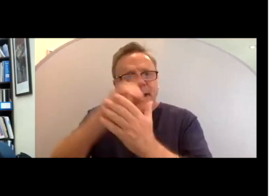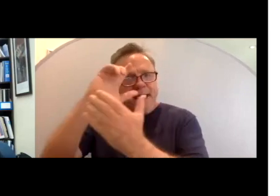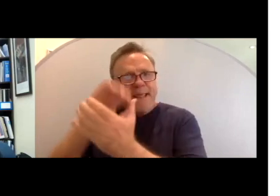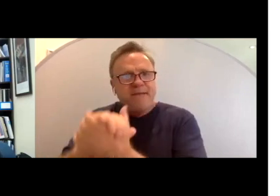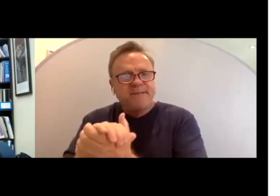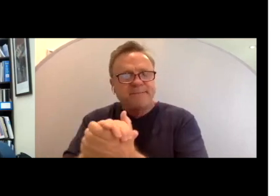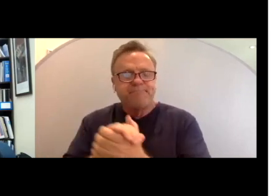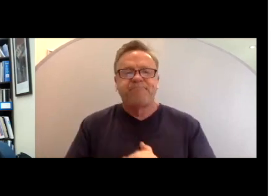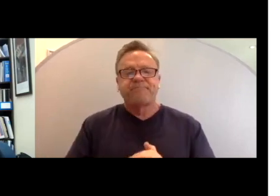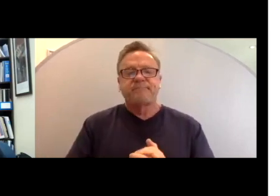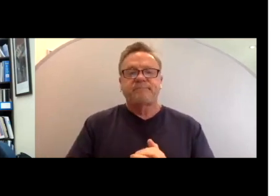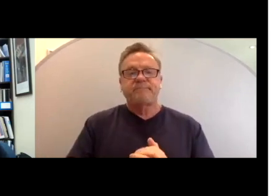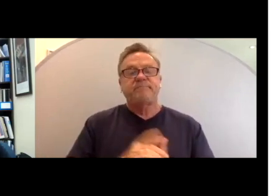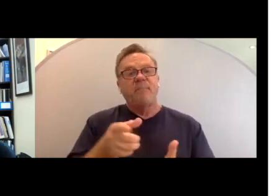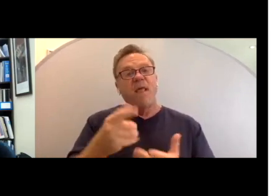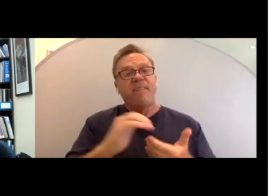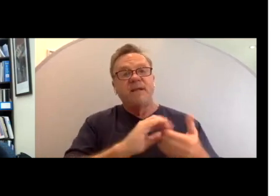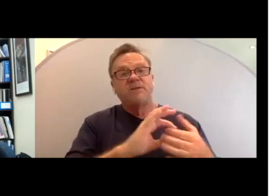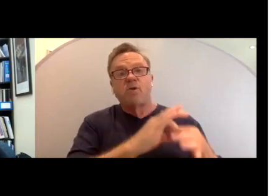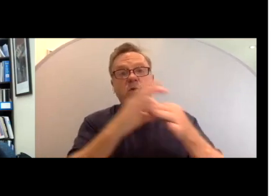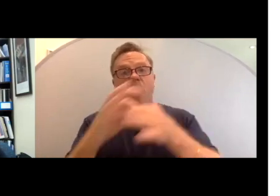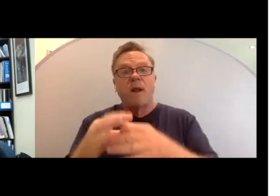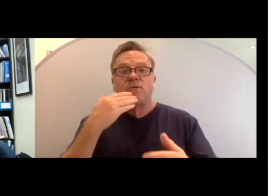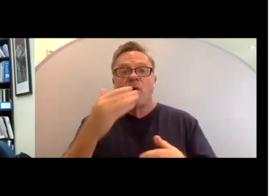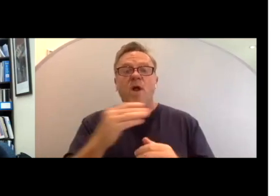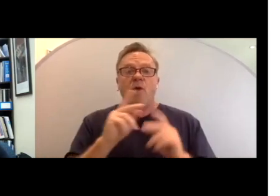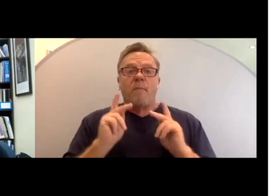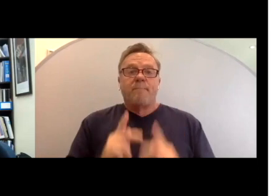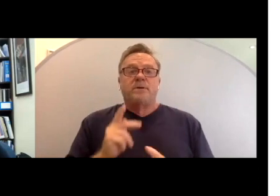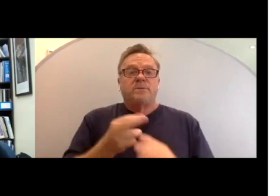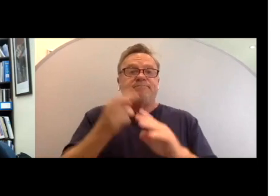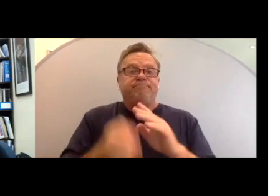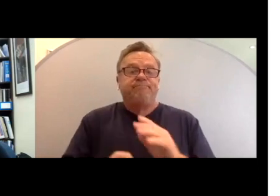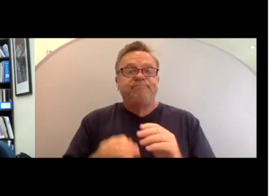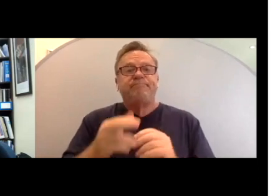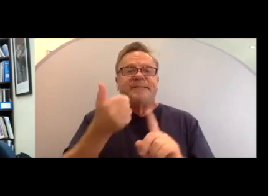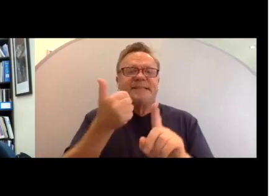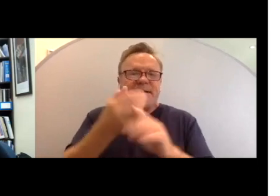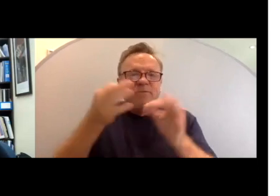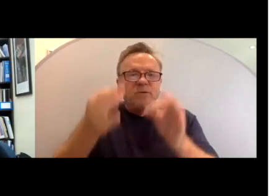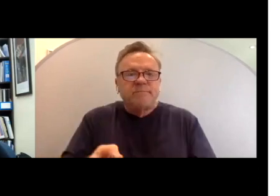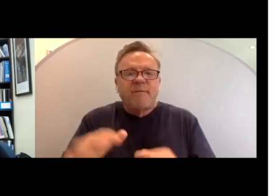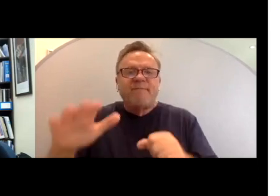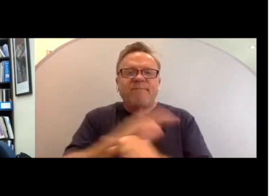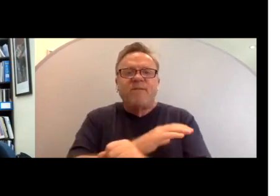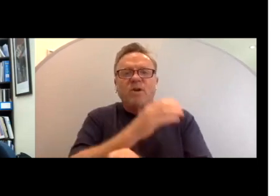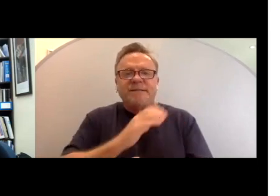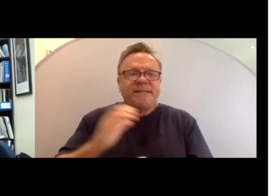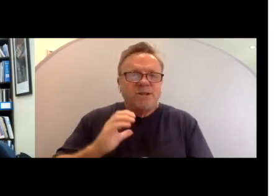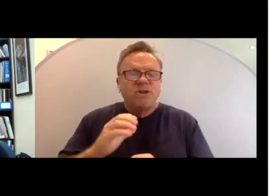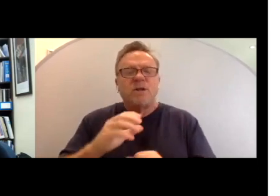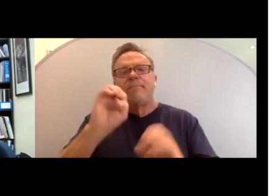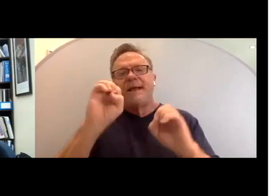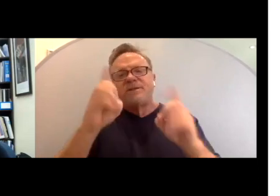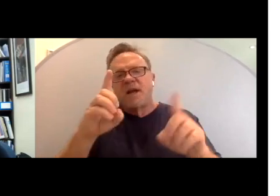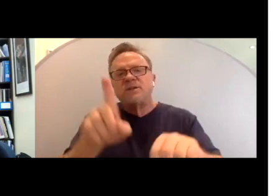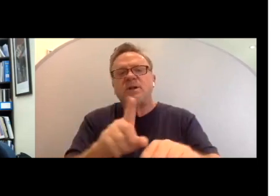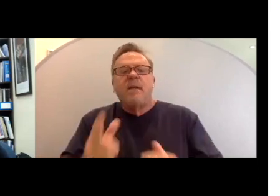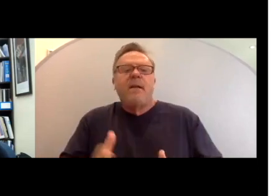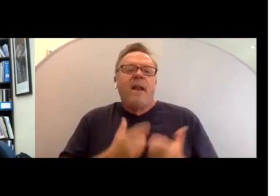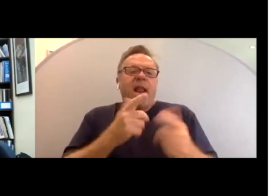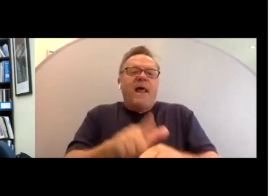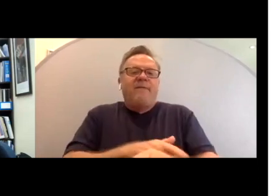now these correlate well to personal outcome domains such as self-determination, full citizenship, education, lifelong learning,